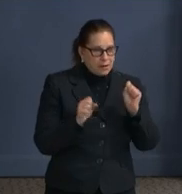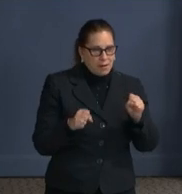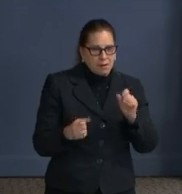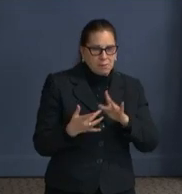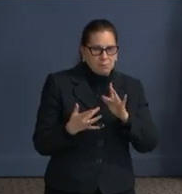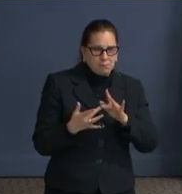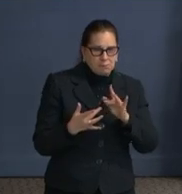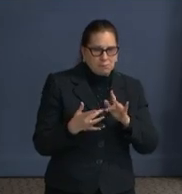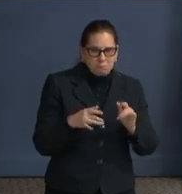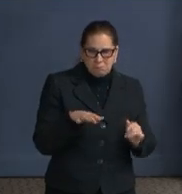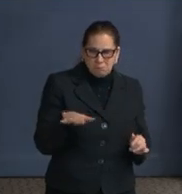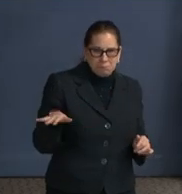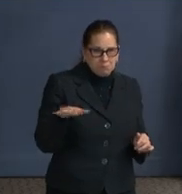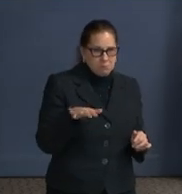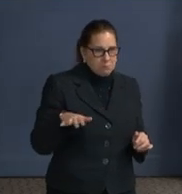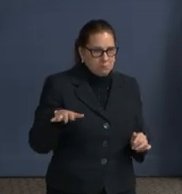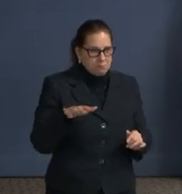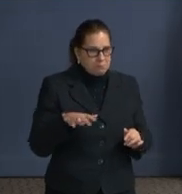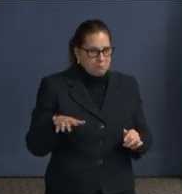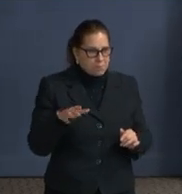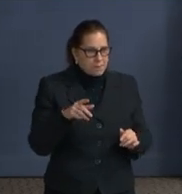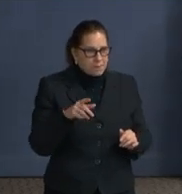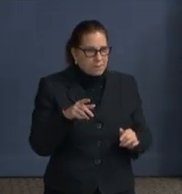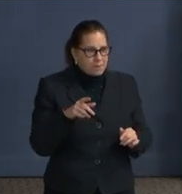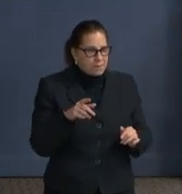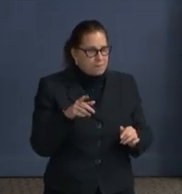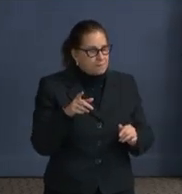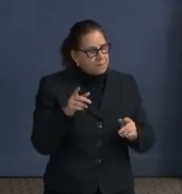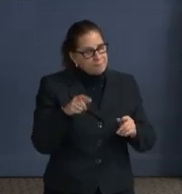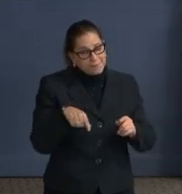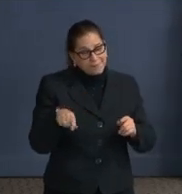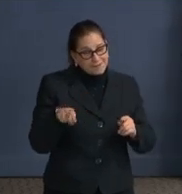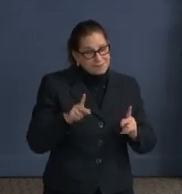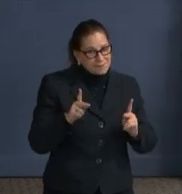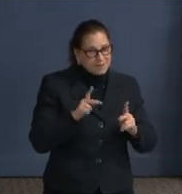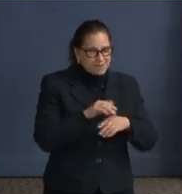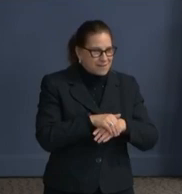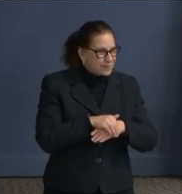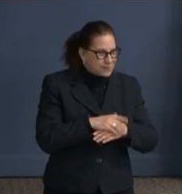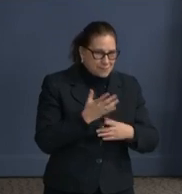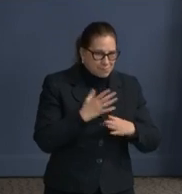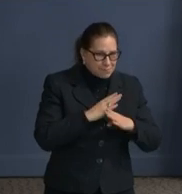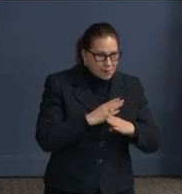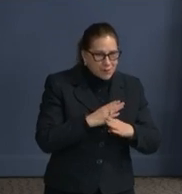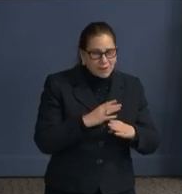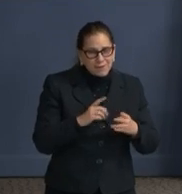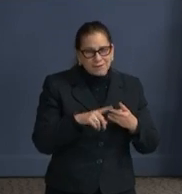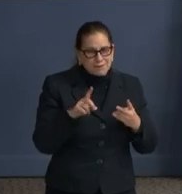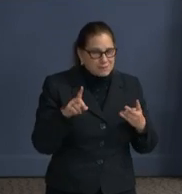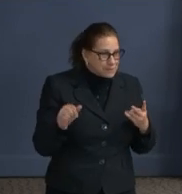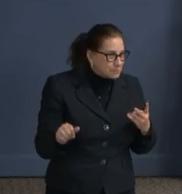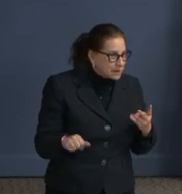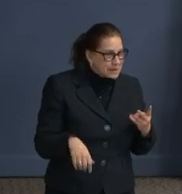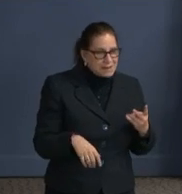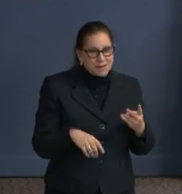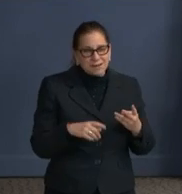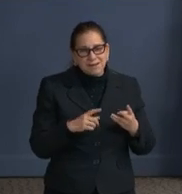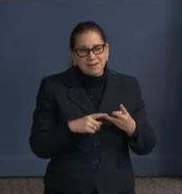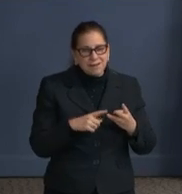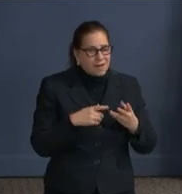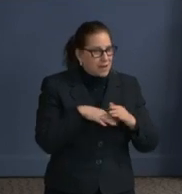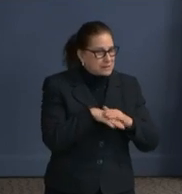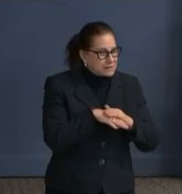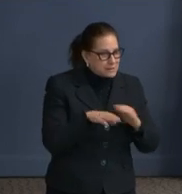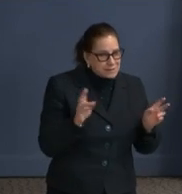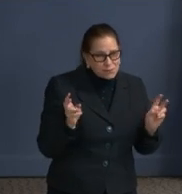in how to reach individuals who have English as a second language, who have disabilities, who have access and transportation challenges in